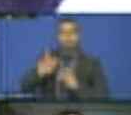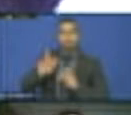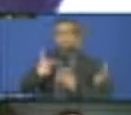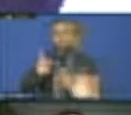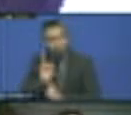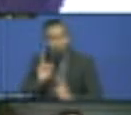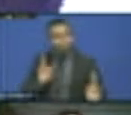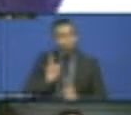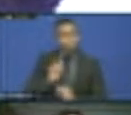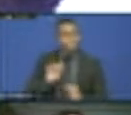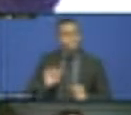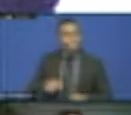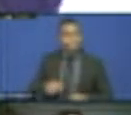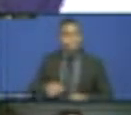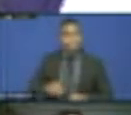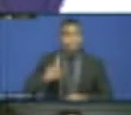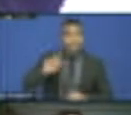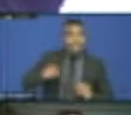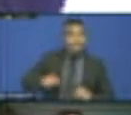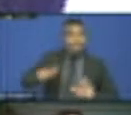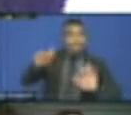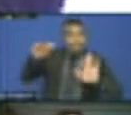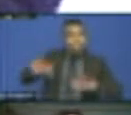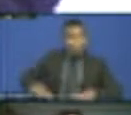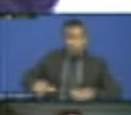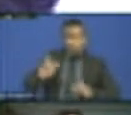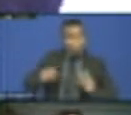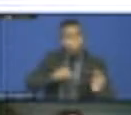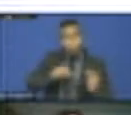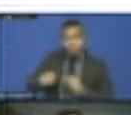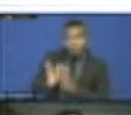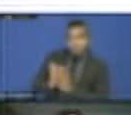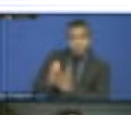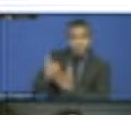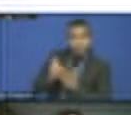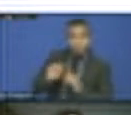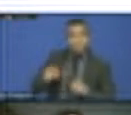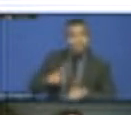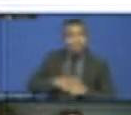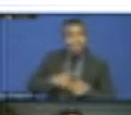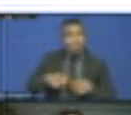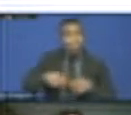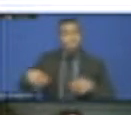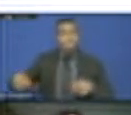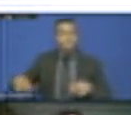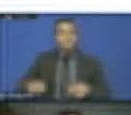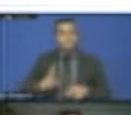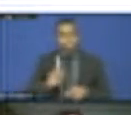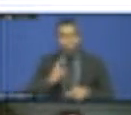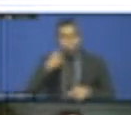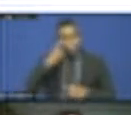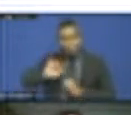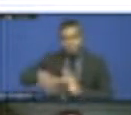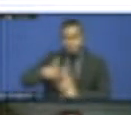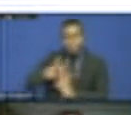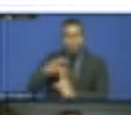deliver on them. I think I'll rest my case. Thank you for that powerful intervention. And I think really concrete